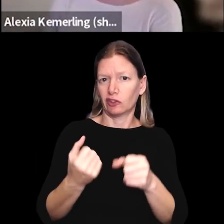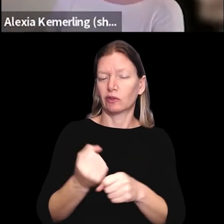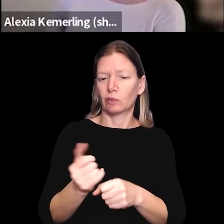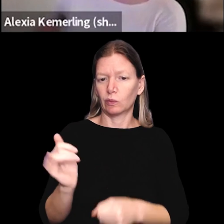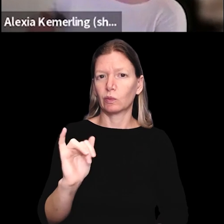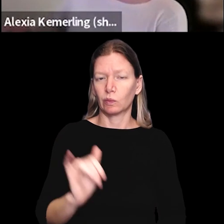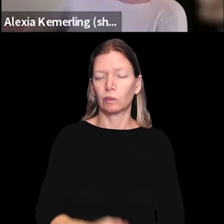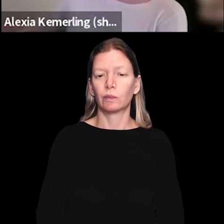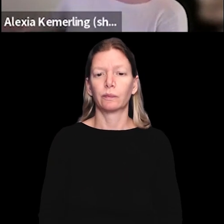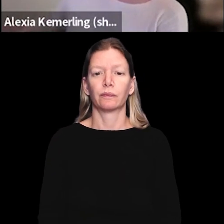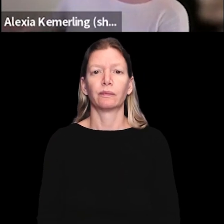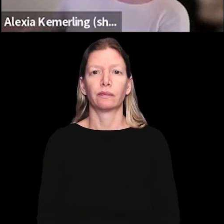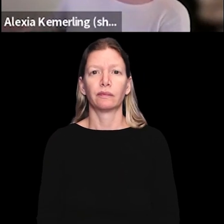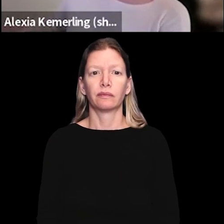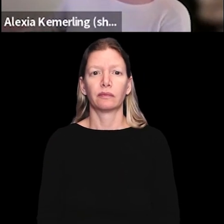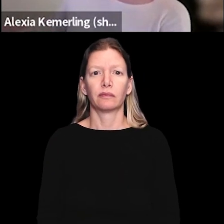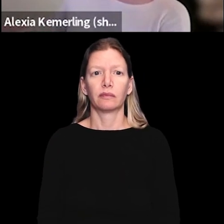reintroduced this year.